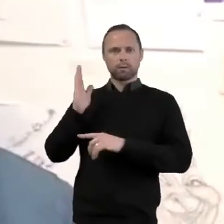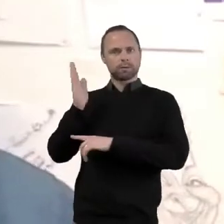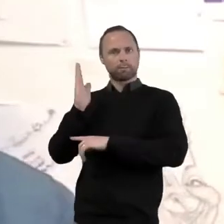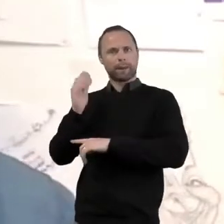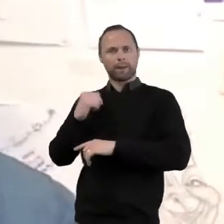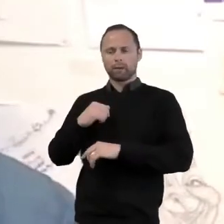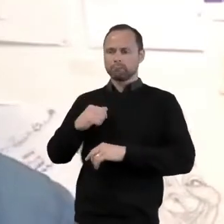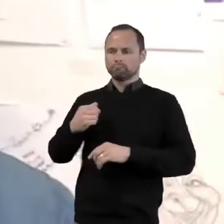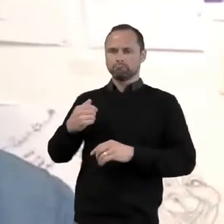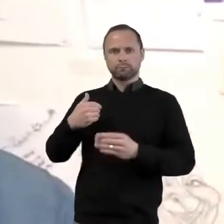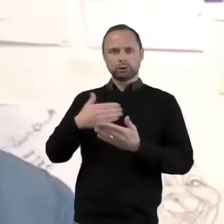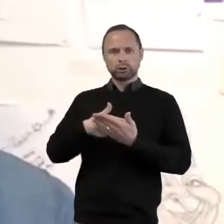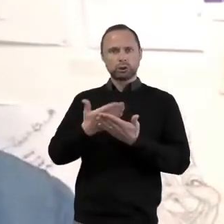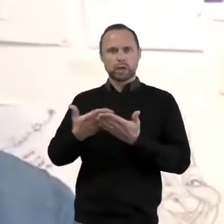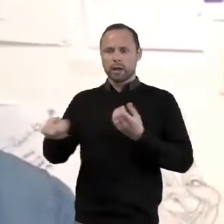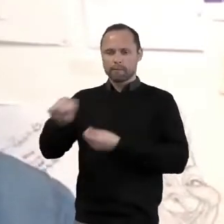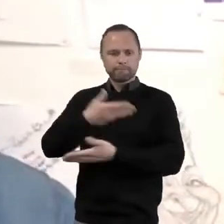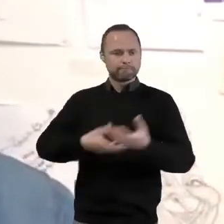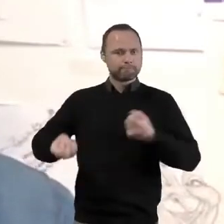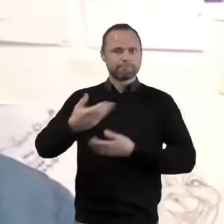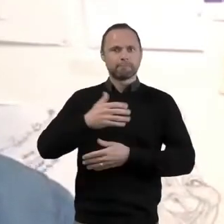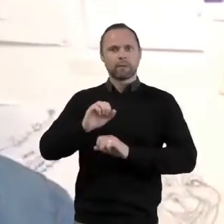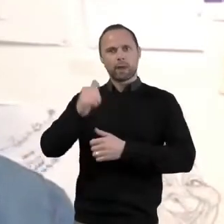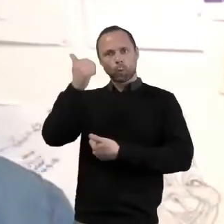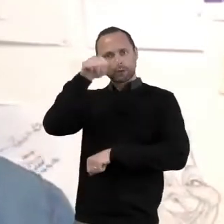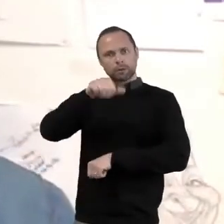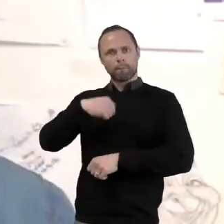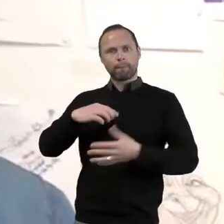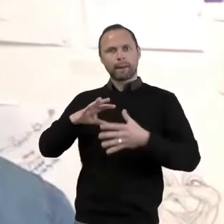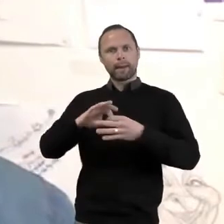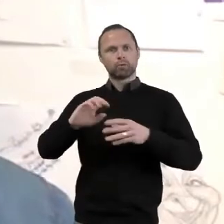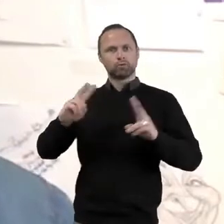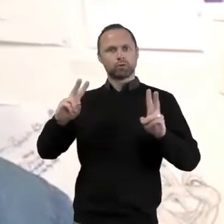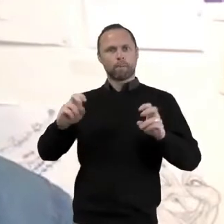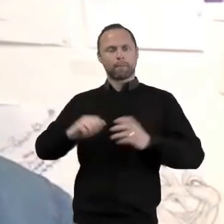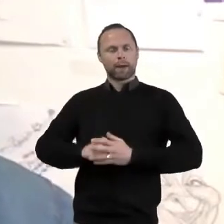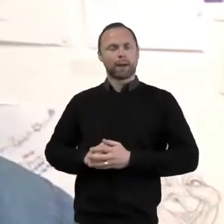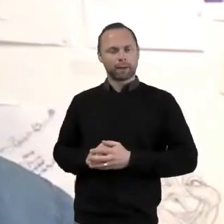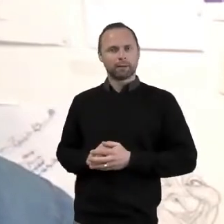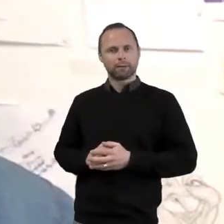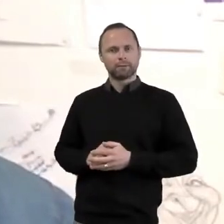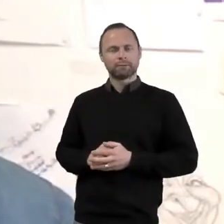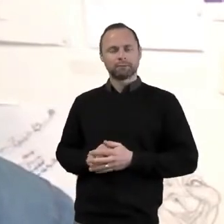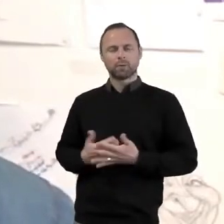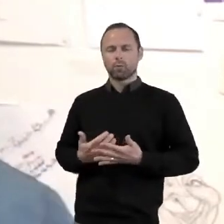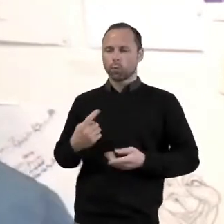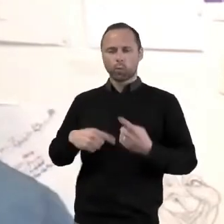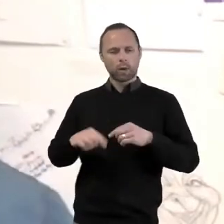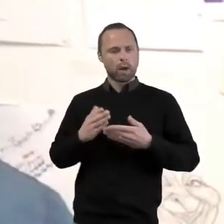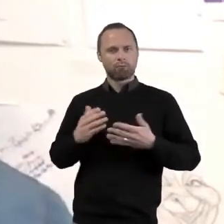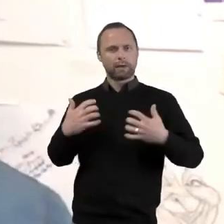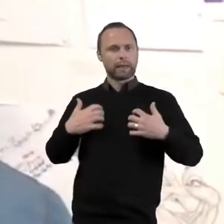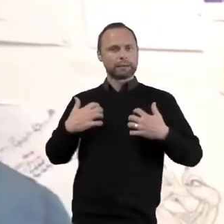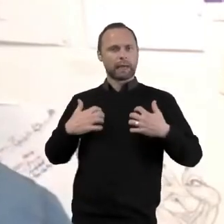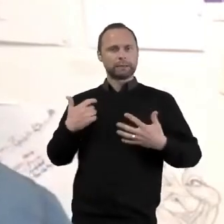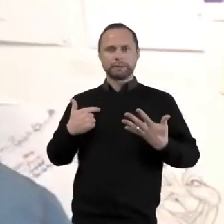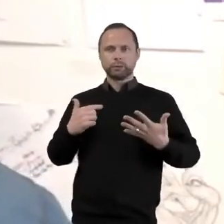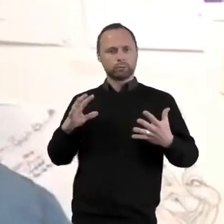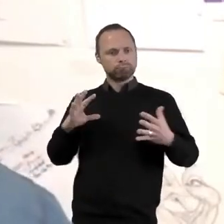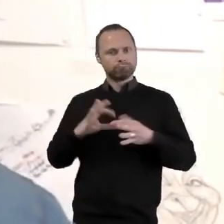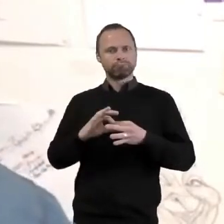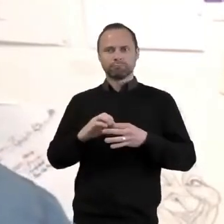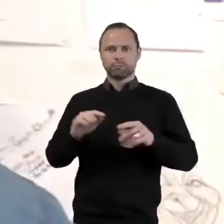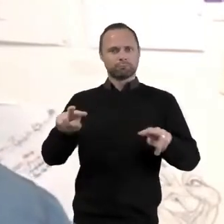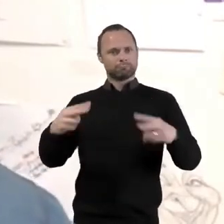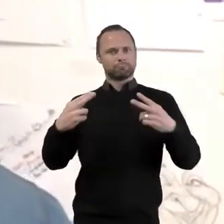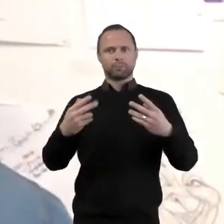wisdom on this topic. So we are really excited to be here with you and hope that